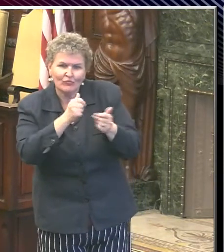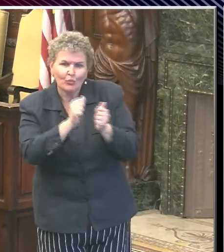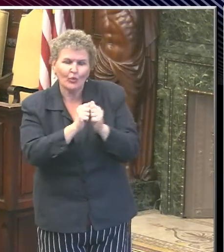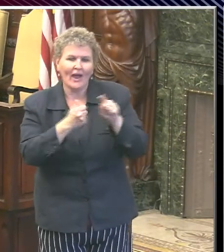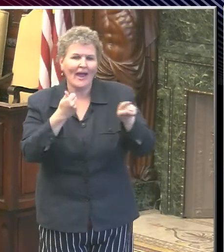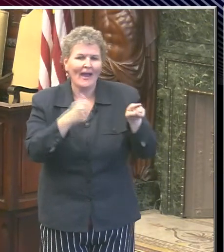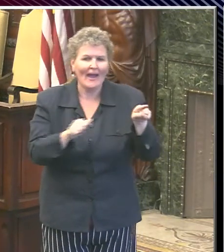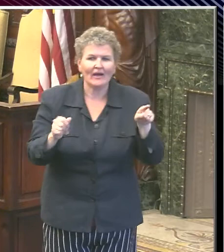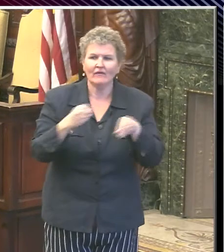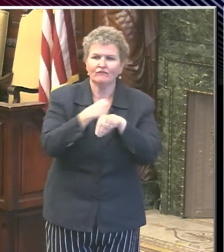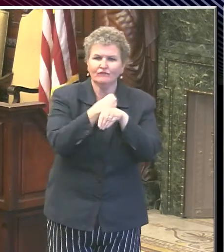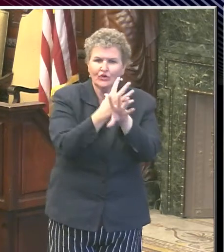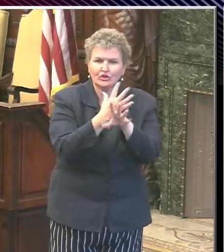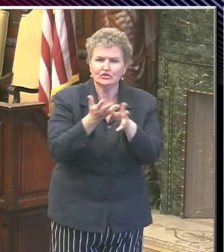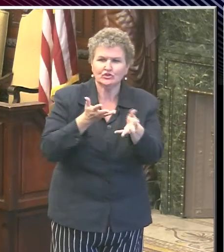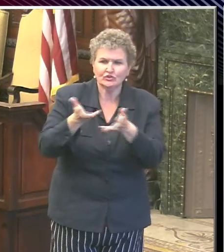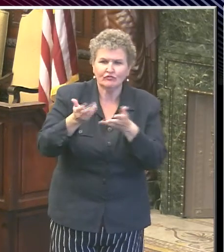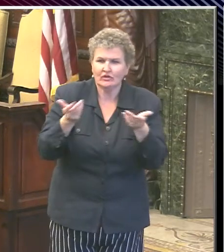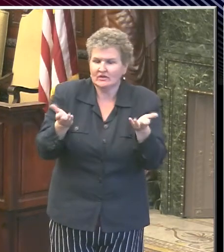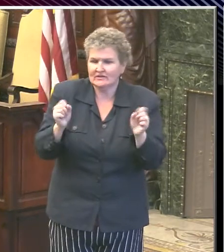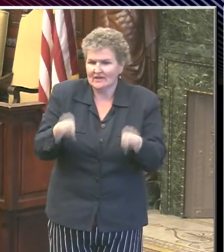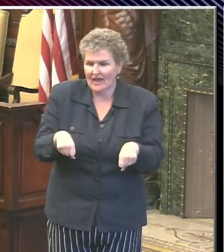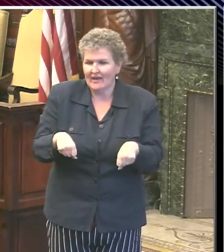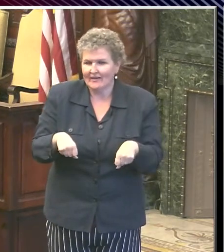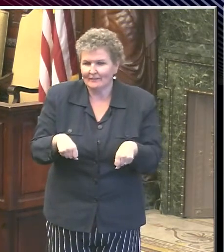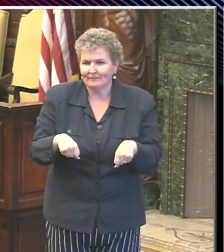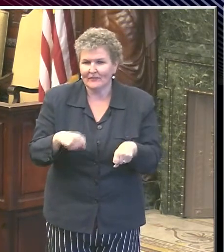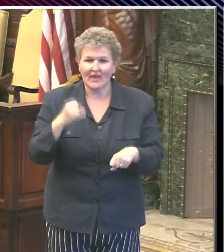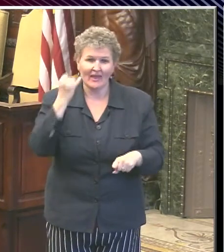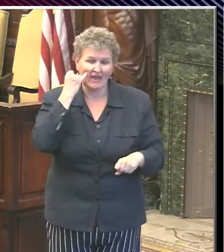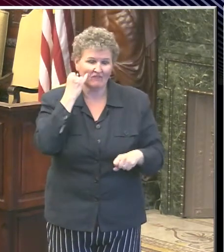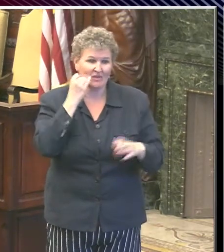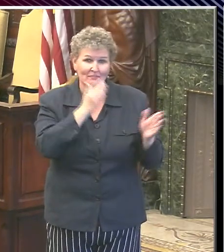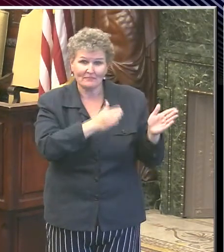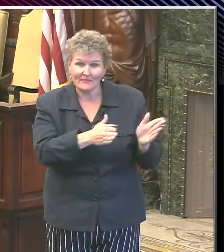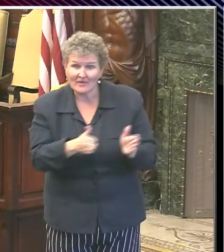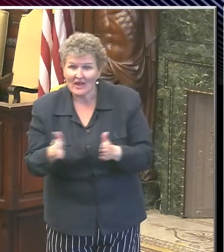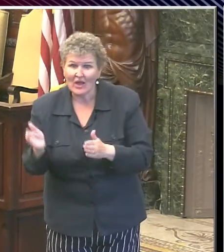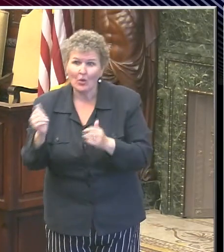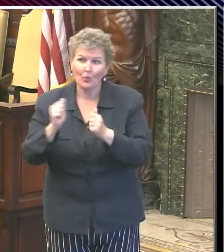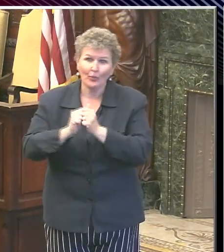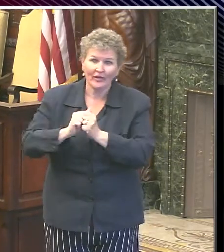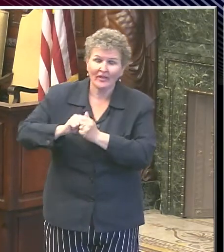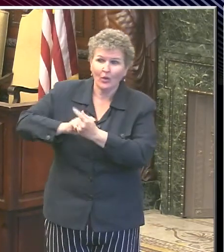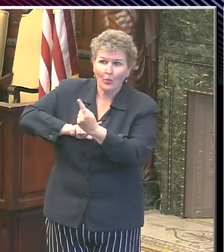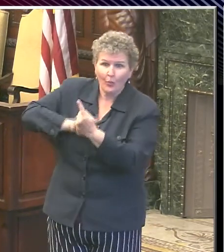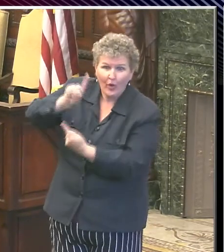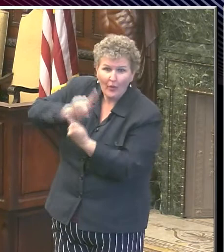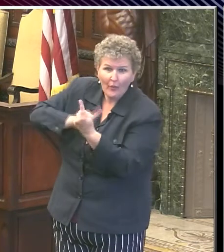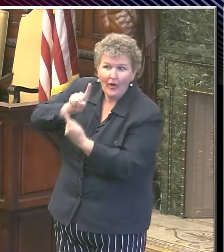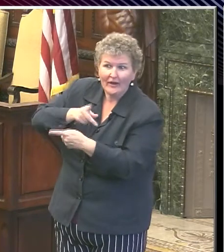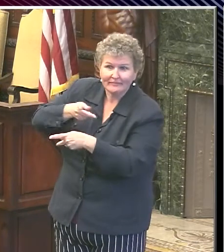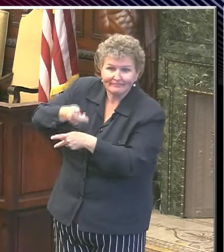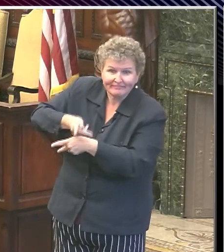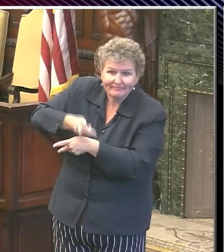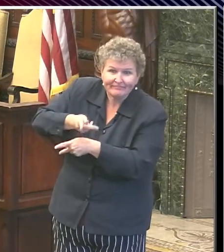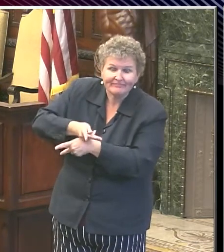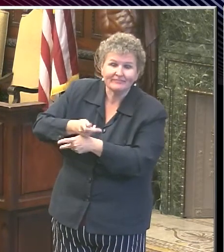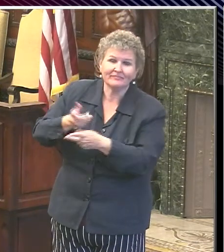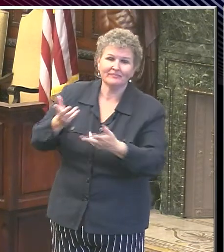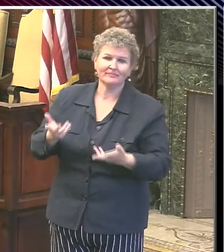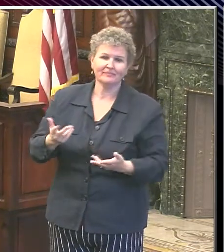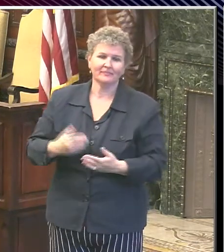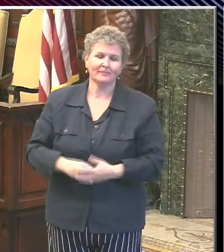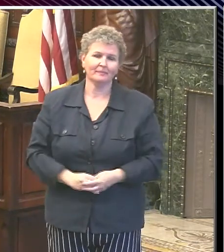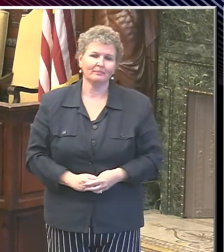But right now we are prepared and our providers are preparing to be able to offer face-to-face care. And we're at about half of our